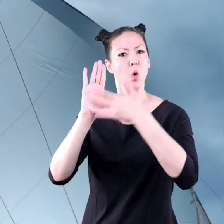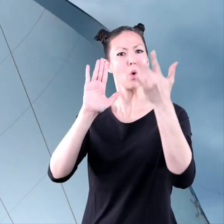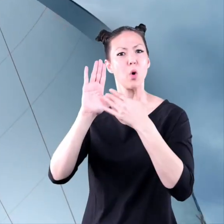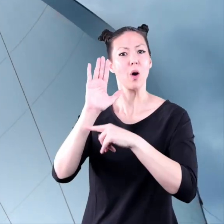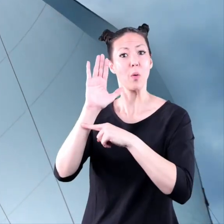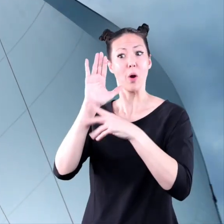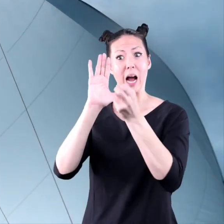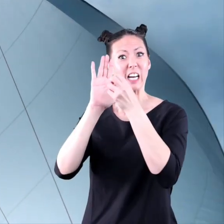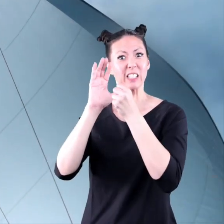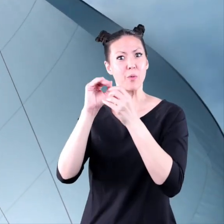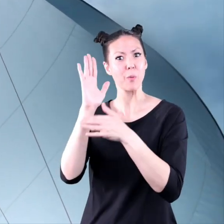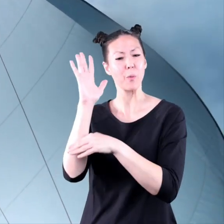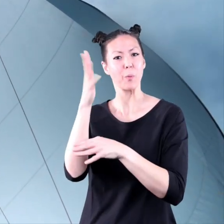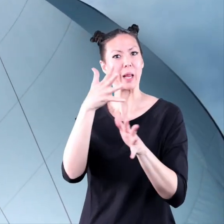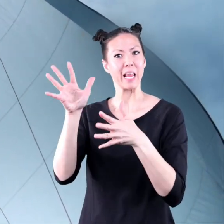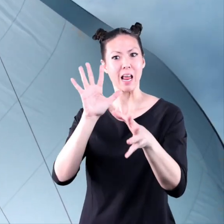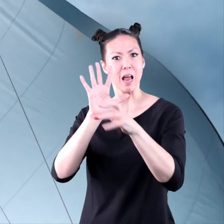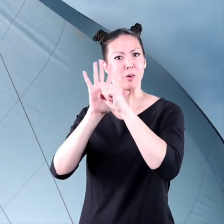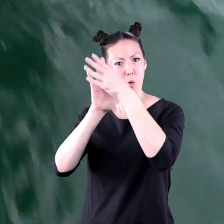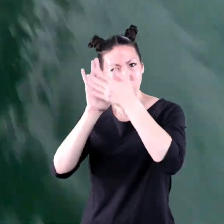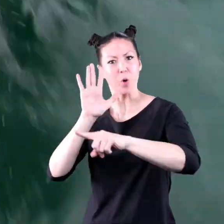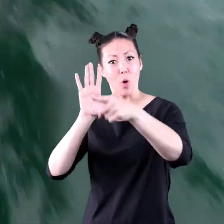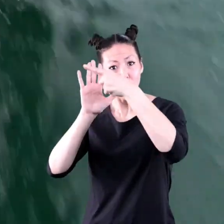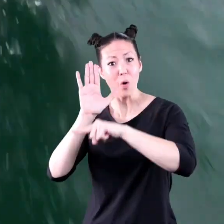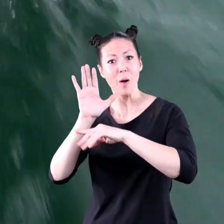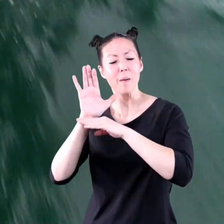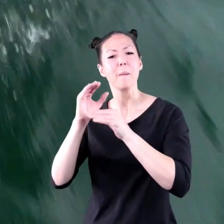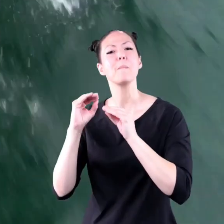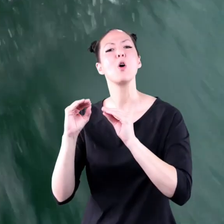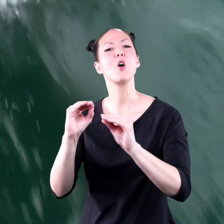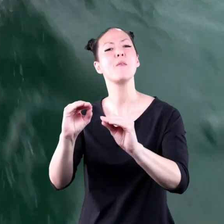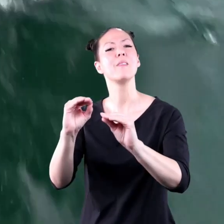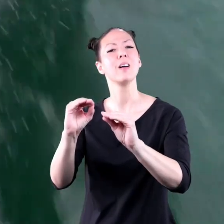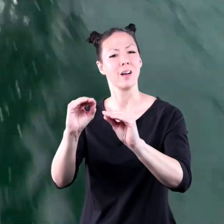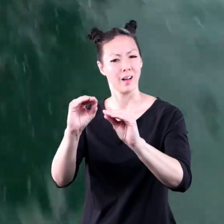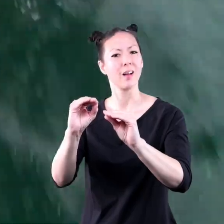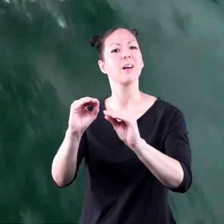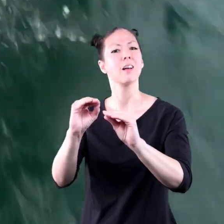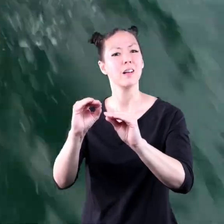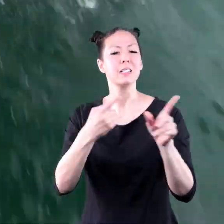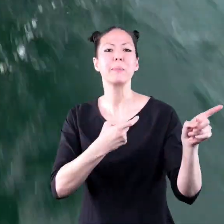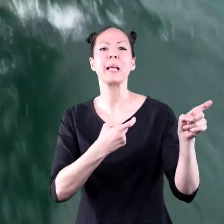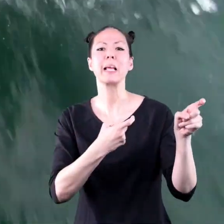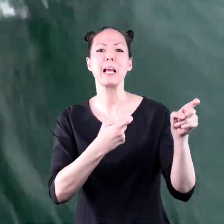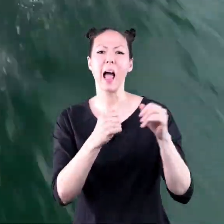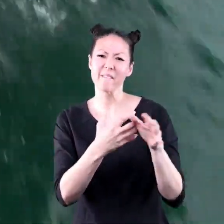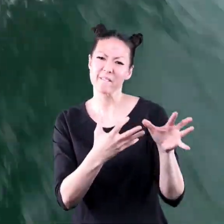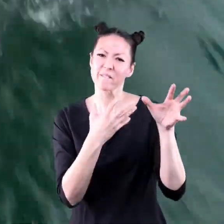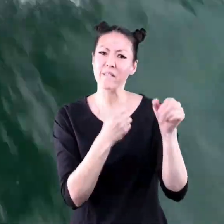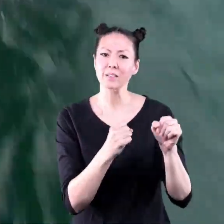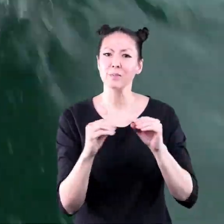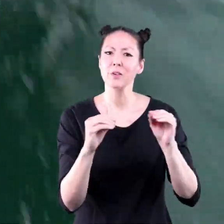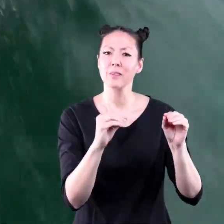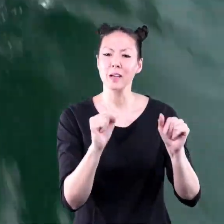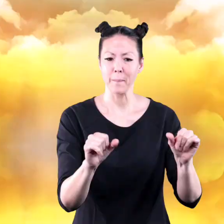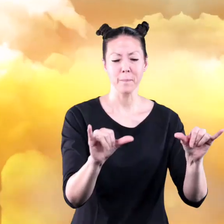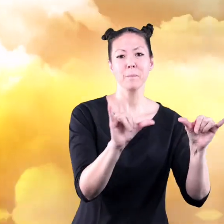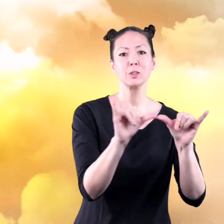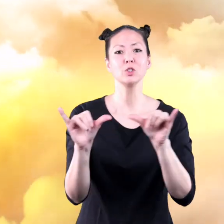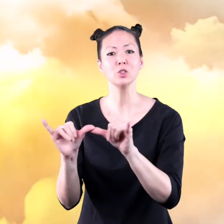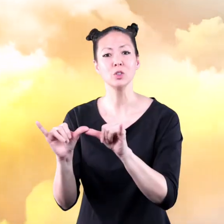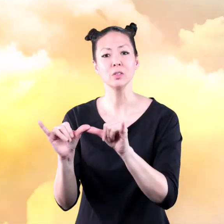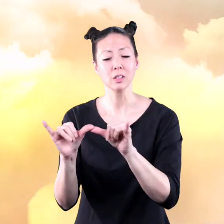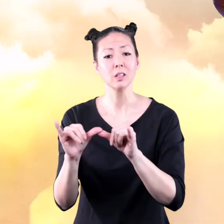boat by catching wind in its sails. Once an object begins to move, its speed or how fast it's moving can be measured.